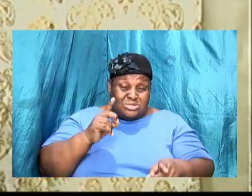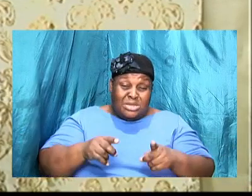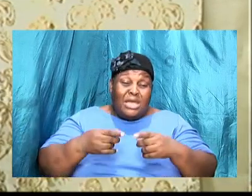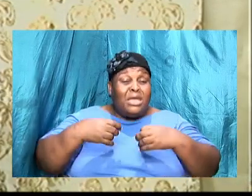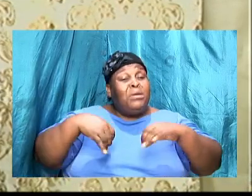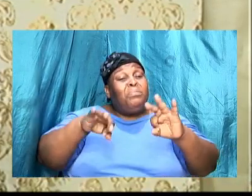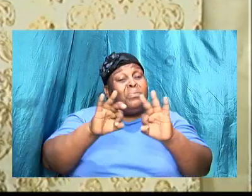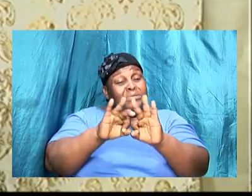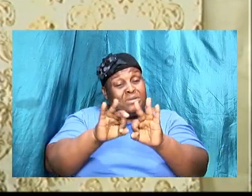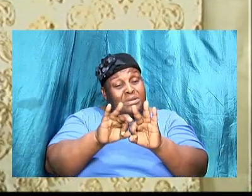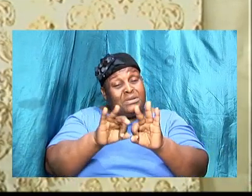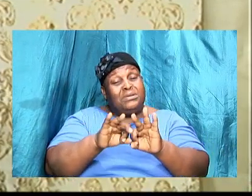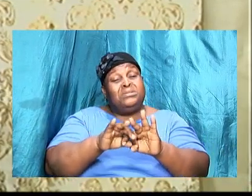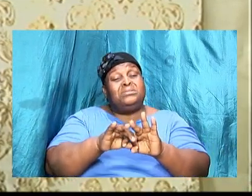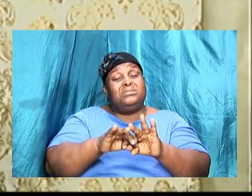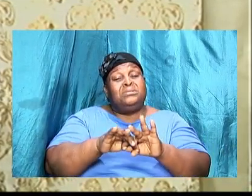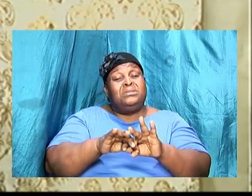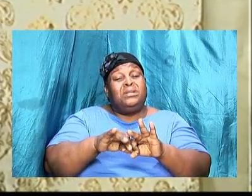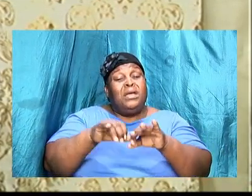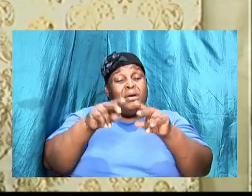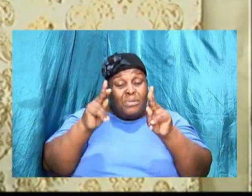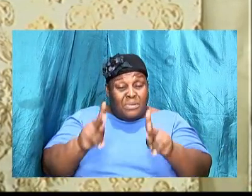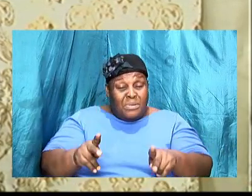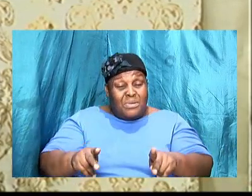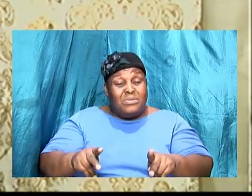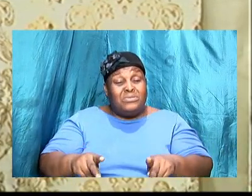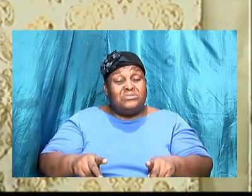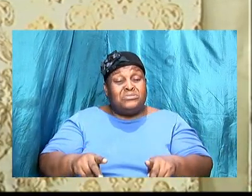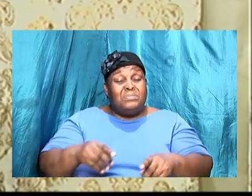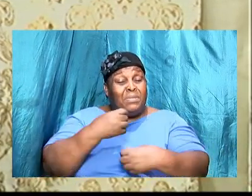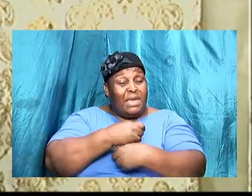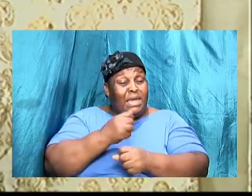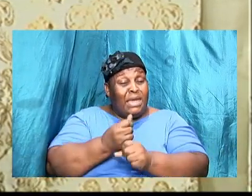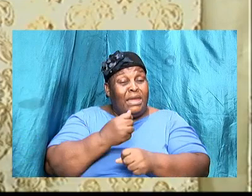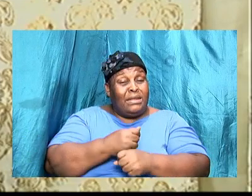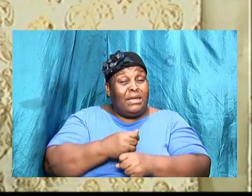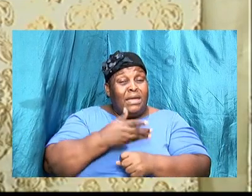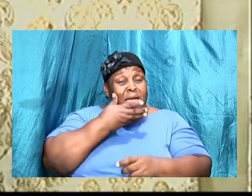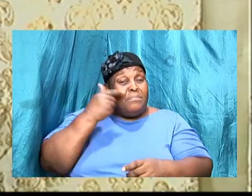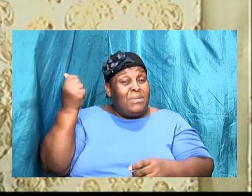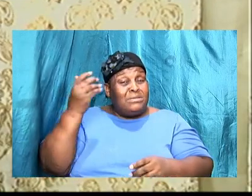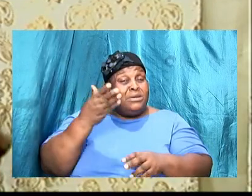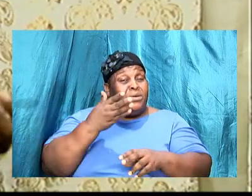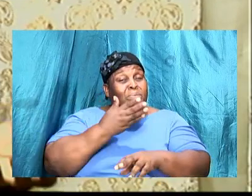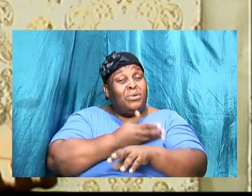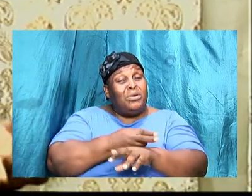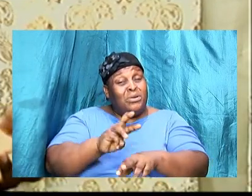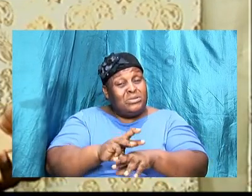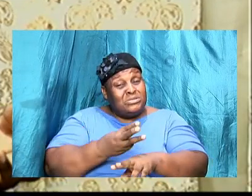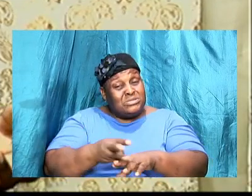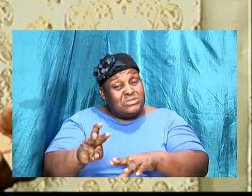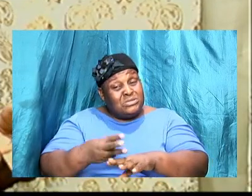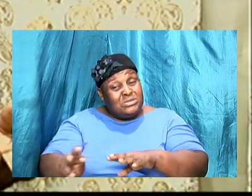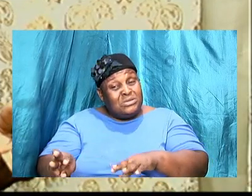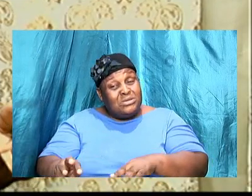an individual could make for better or for worse in sickness or in health to let us do part